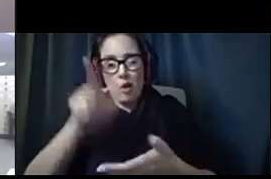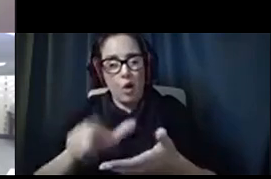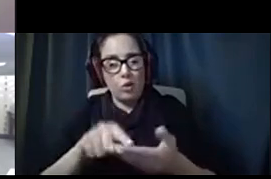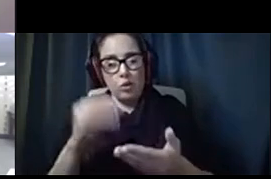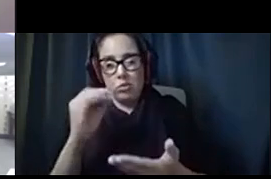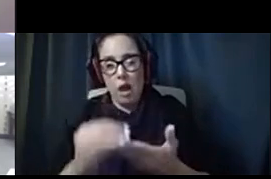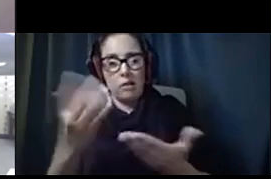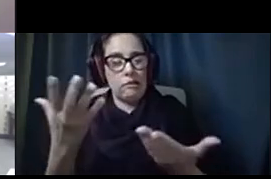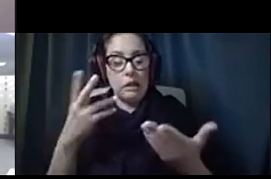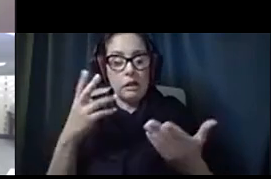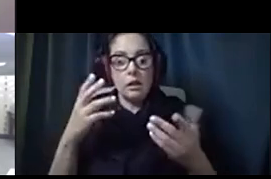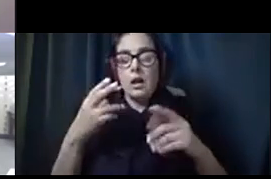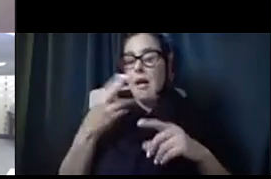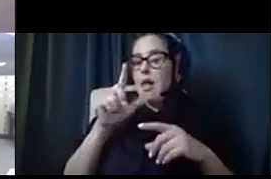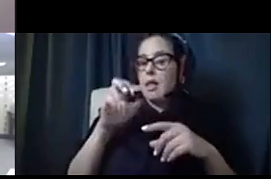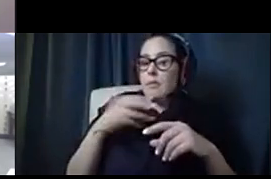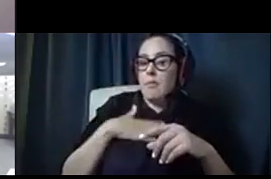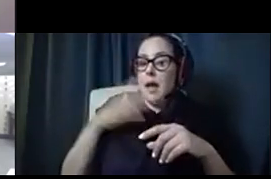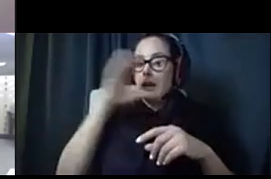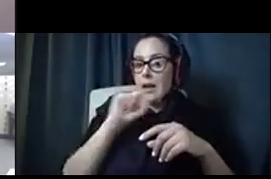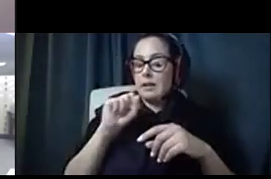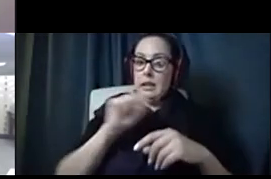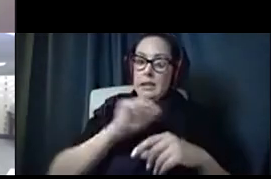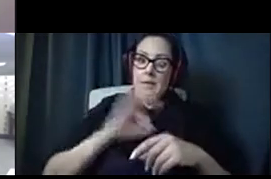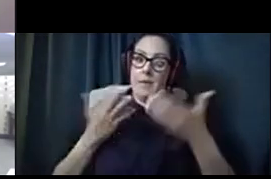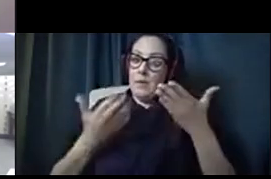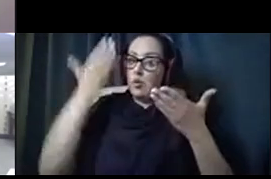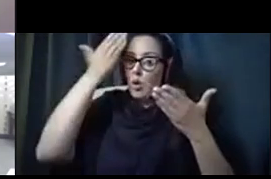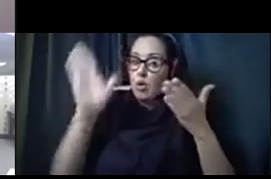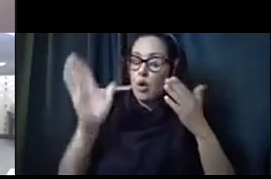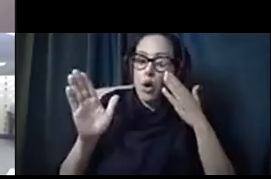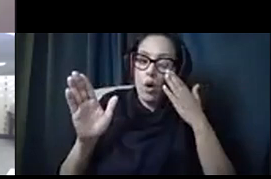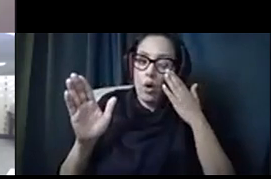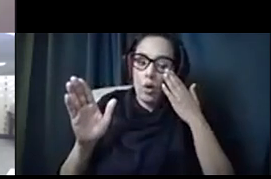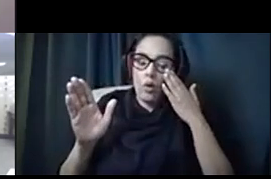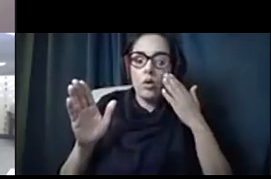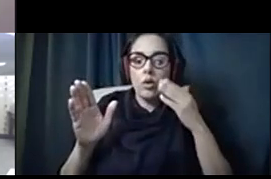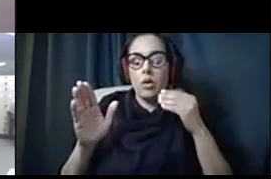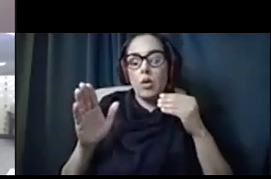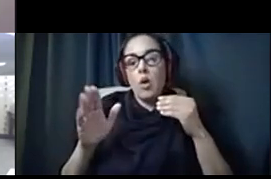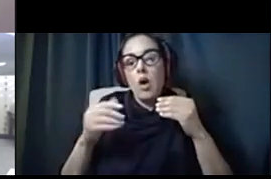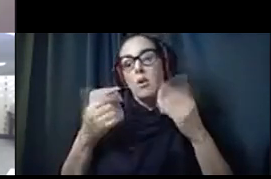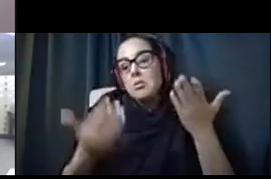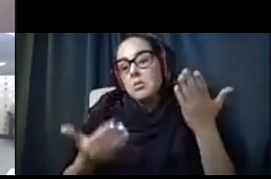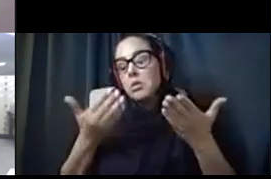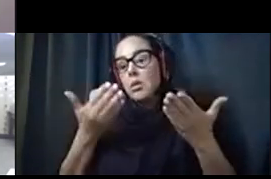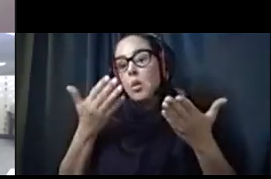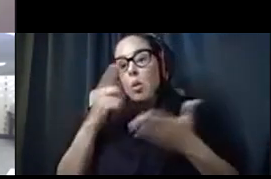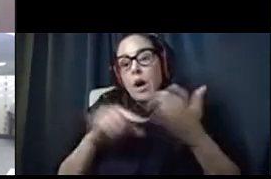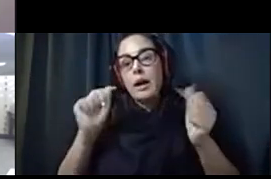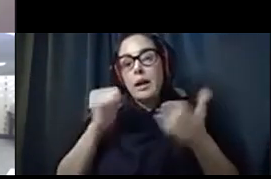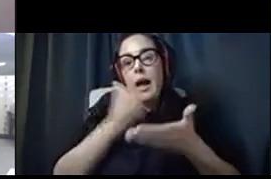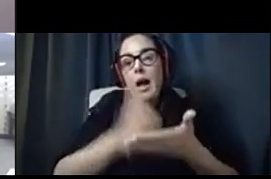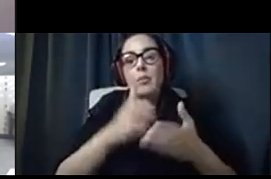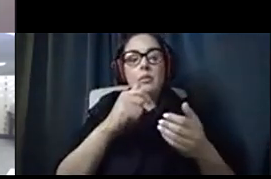guess is that staff may not know a one sheet could be helpful so families whose primary